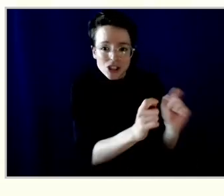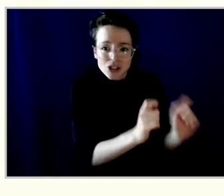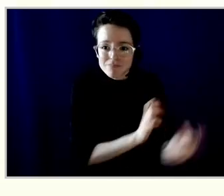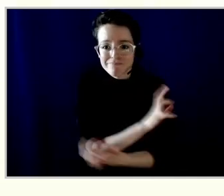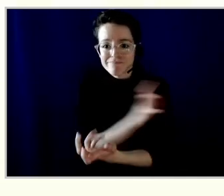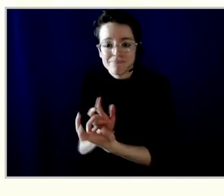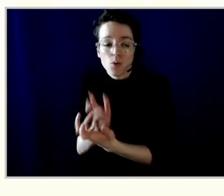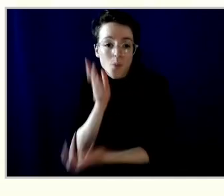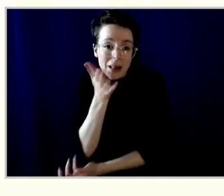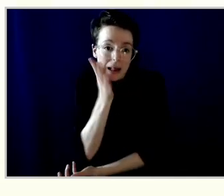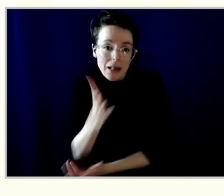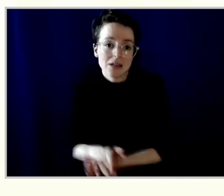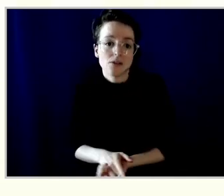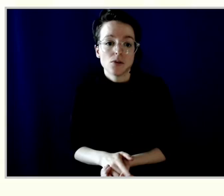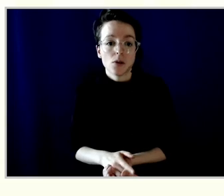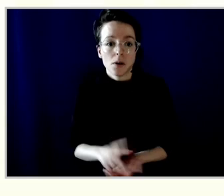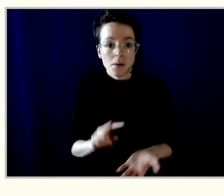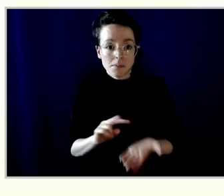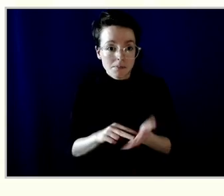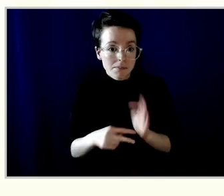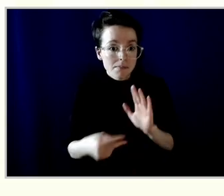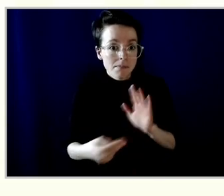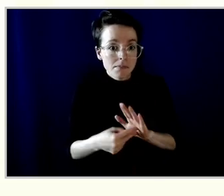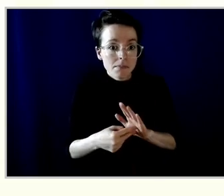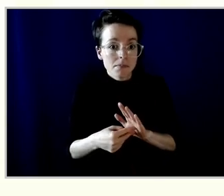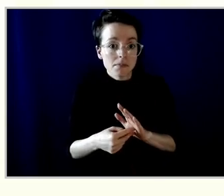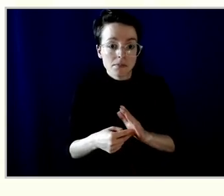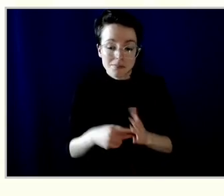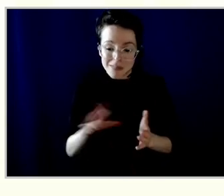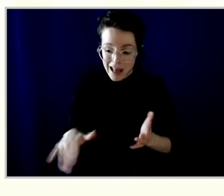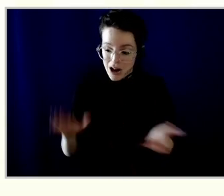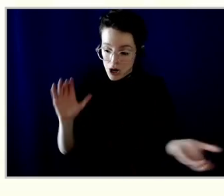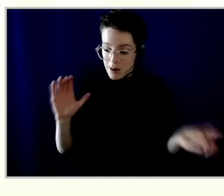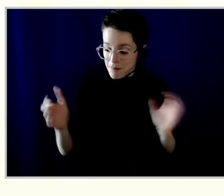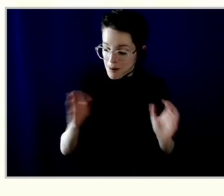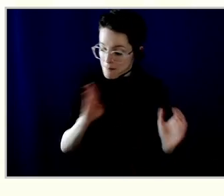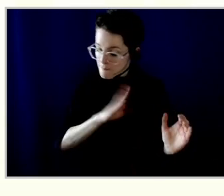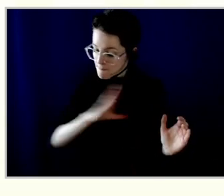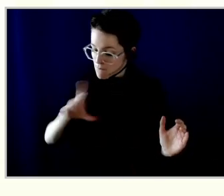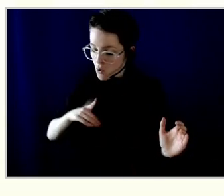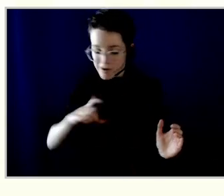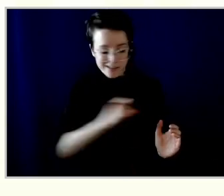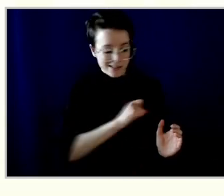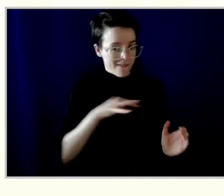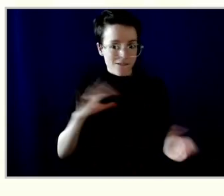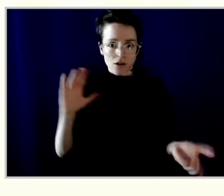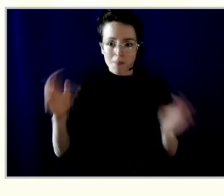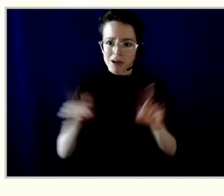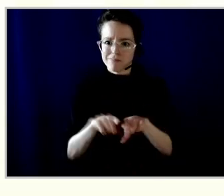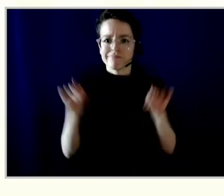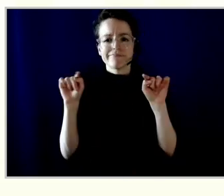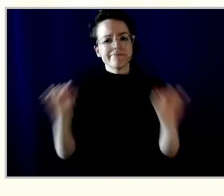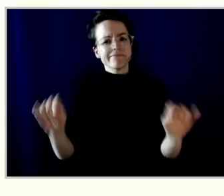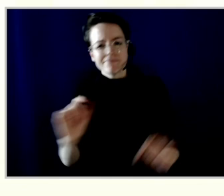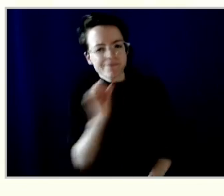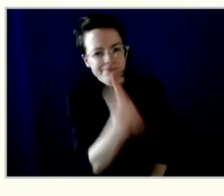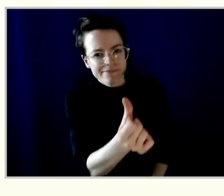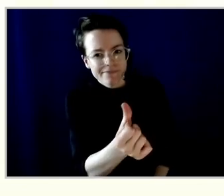they're not looked at exactly in a comparable way, but every year we certainly provide our employees with